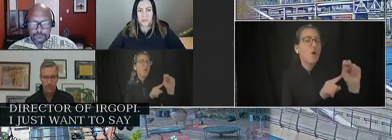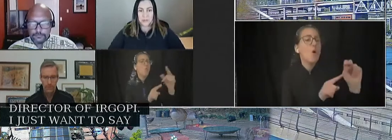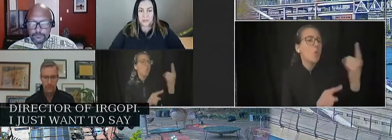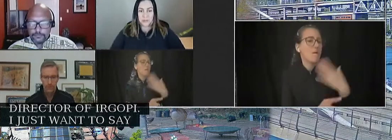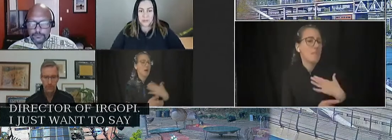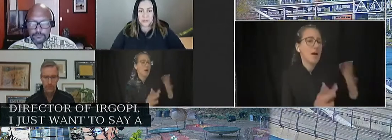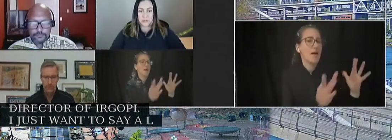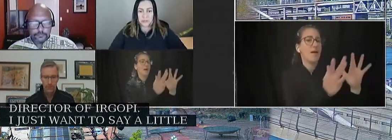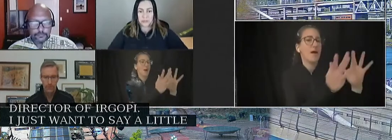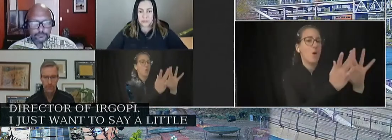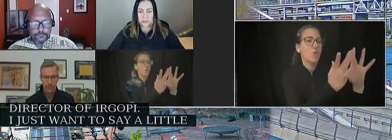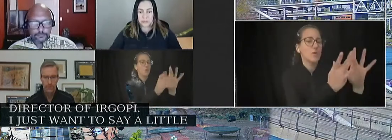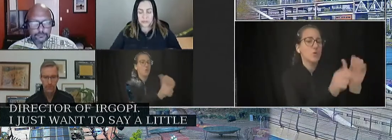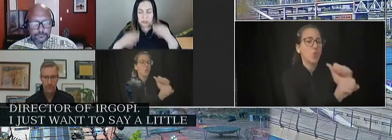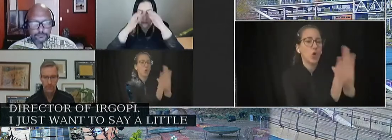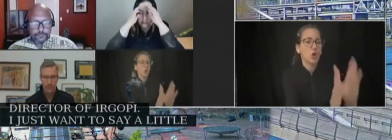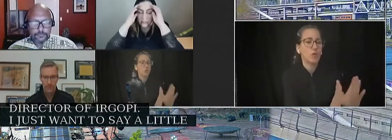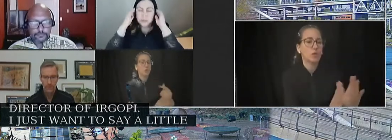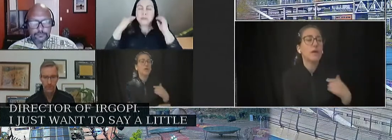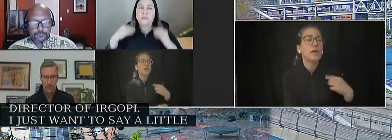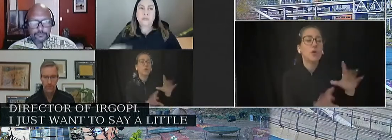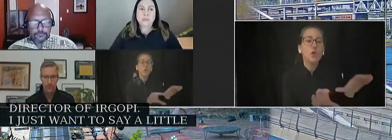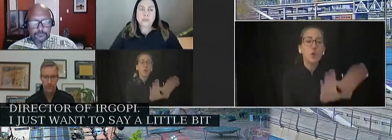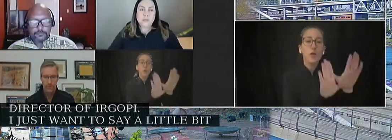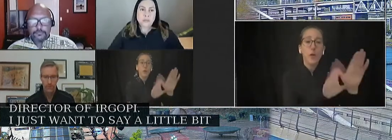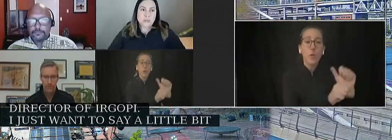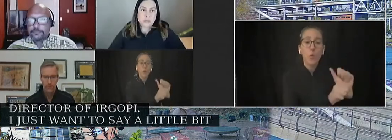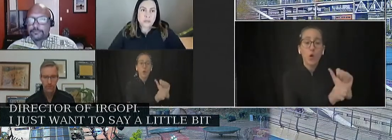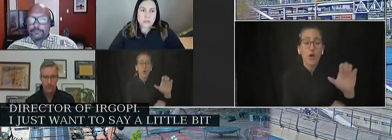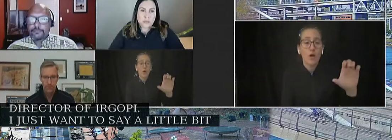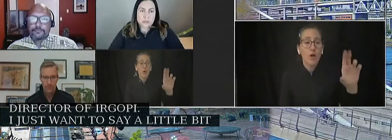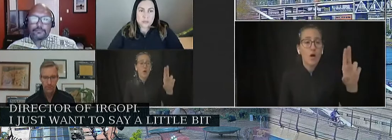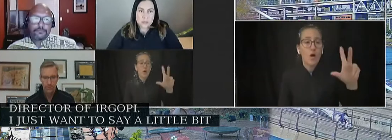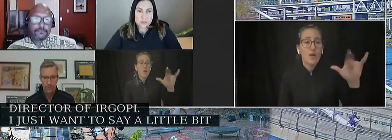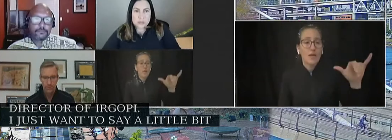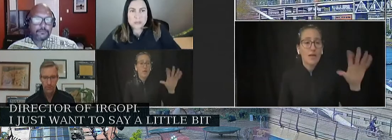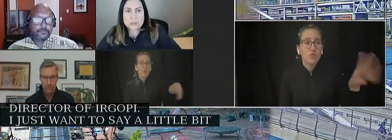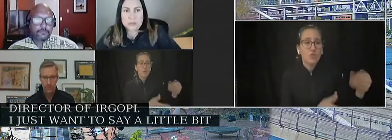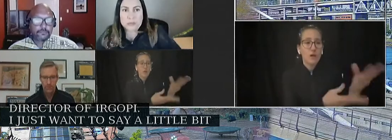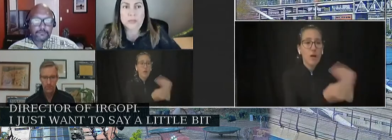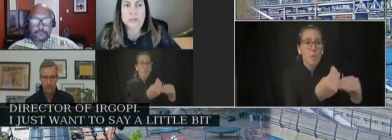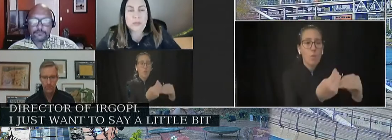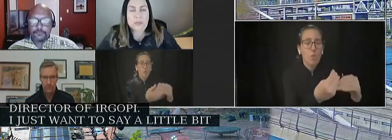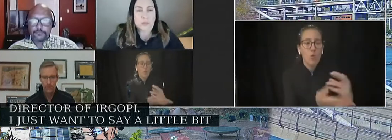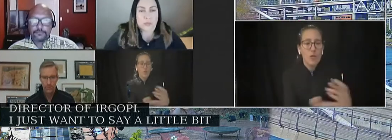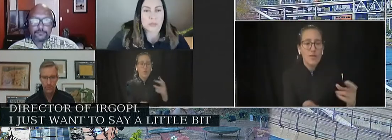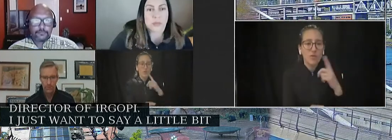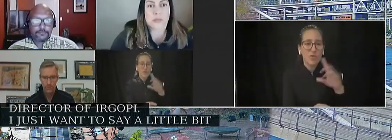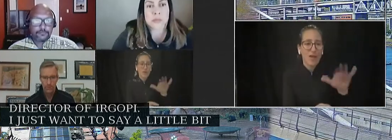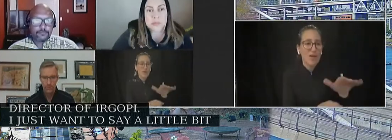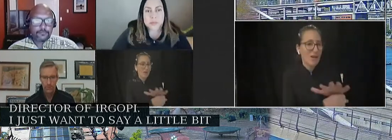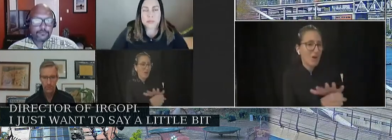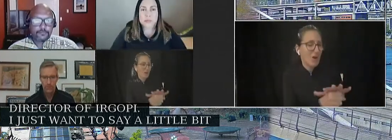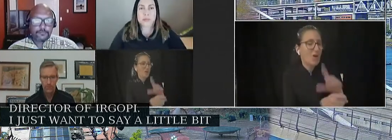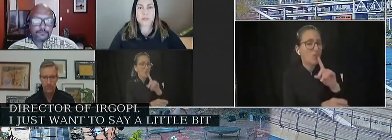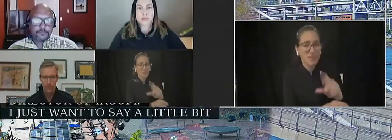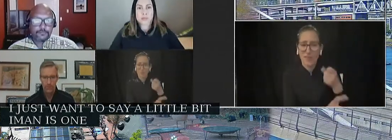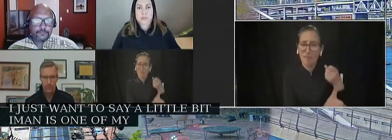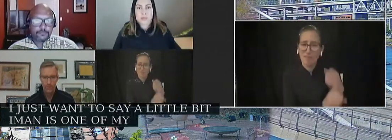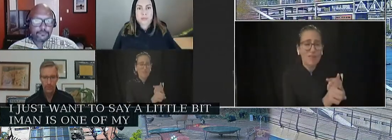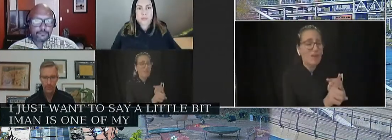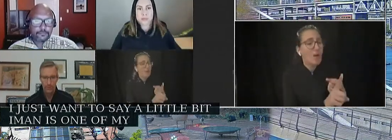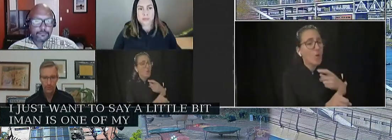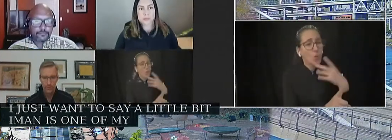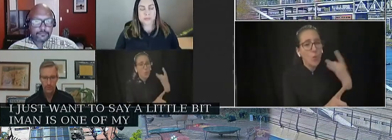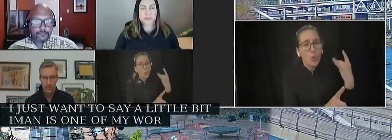the great work he's doing in the Cully just to get more resources in that area. That area is hit very, very hard with a lot